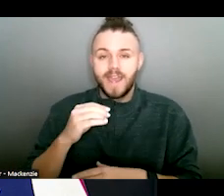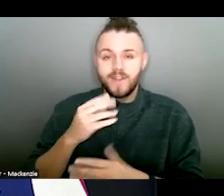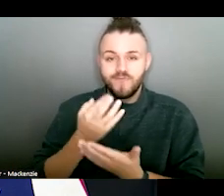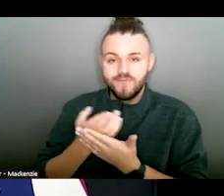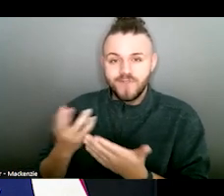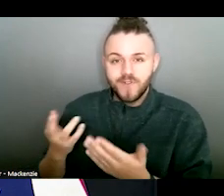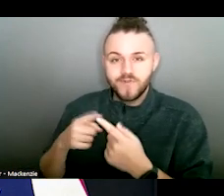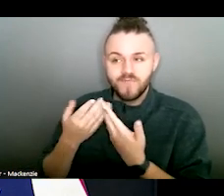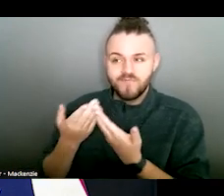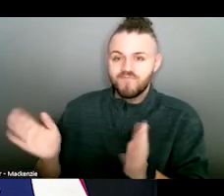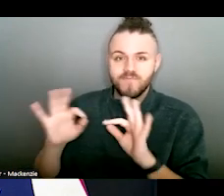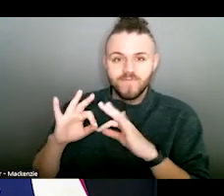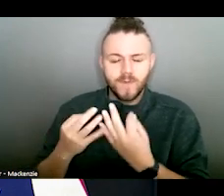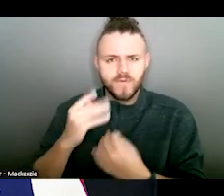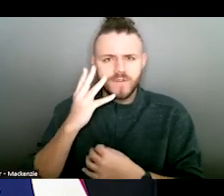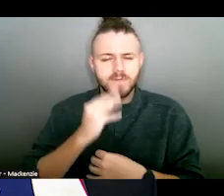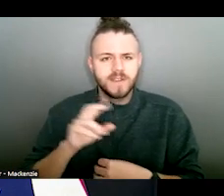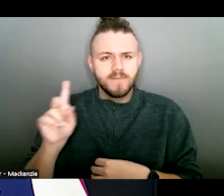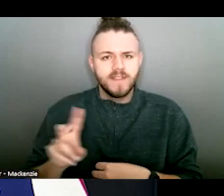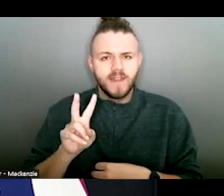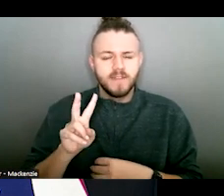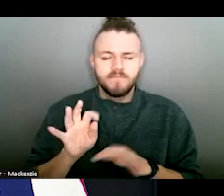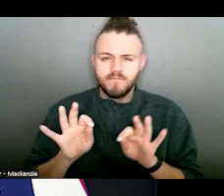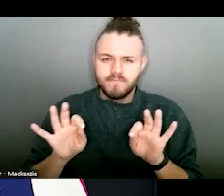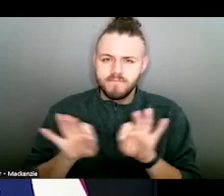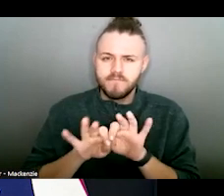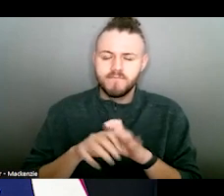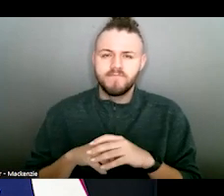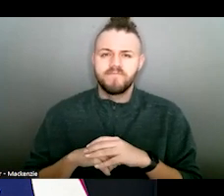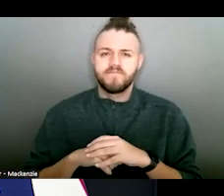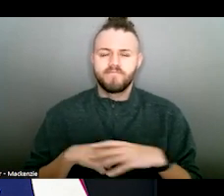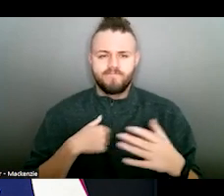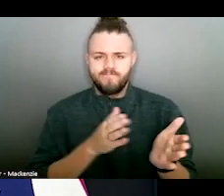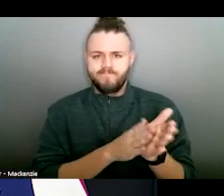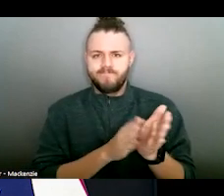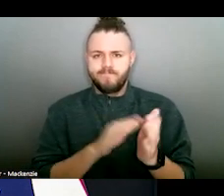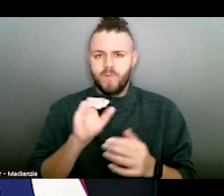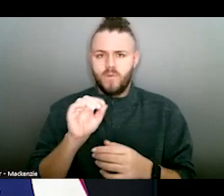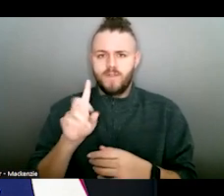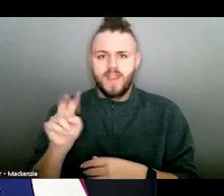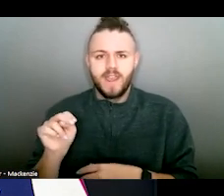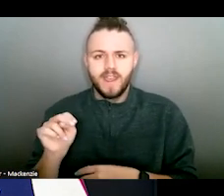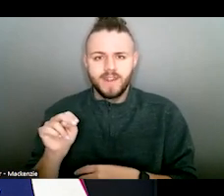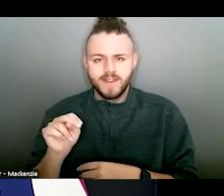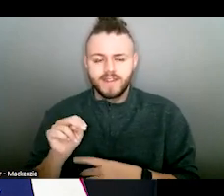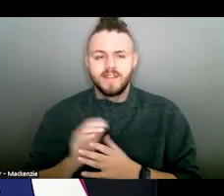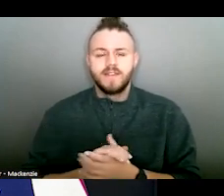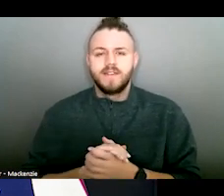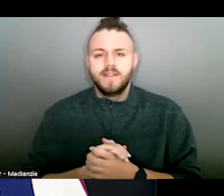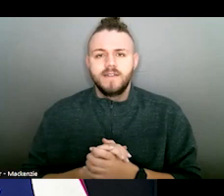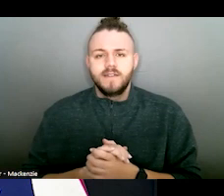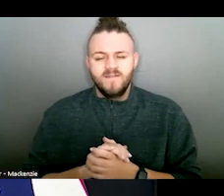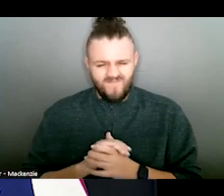to survivors and families experience domestic violence is imperative. I applaud the Ohio Domestic Violence